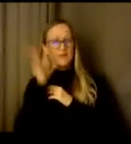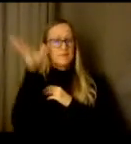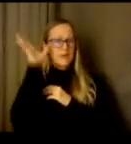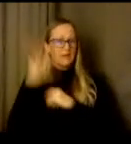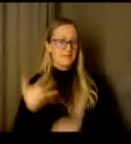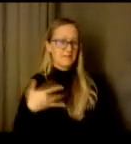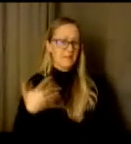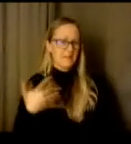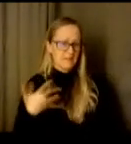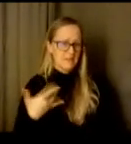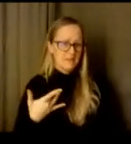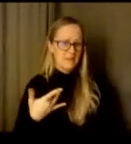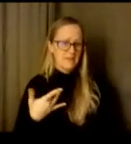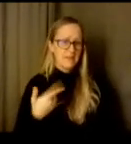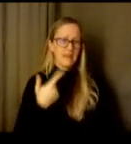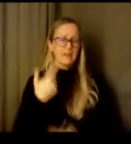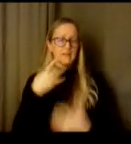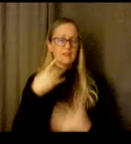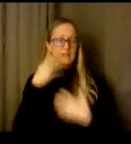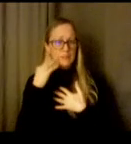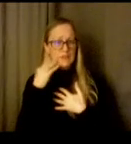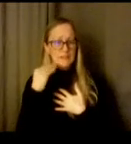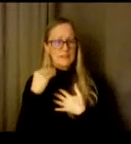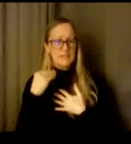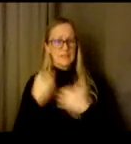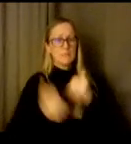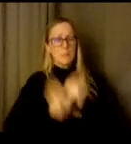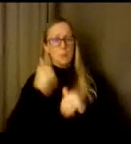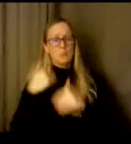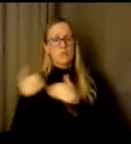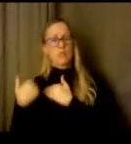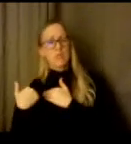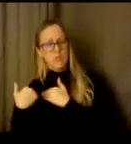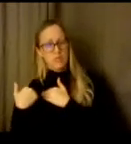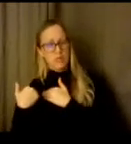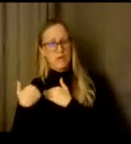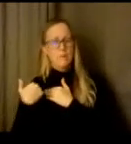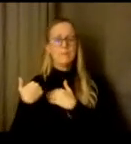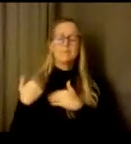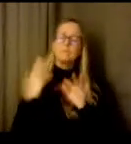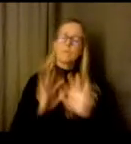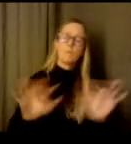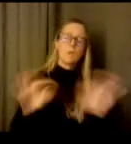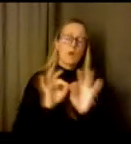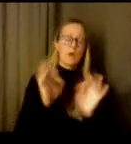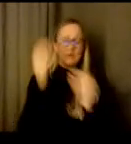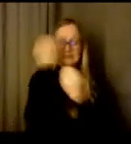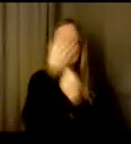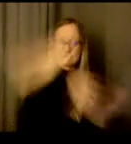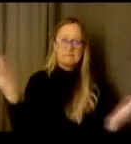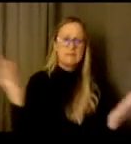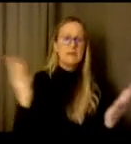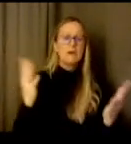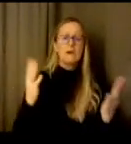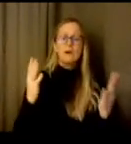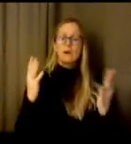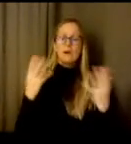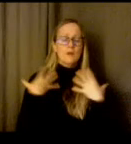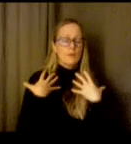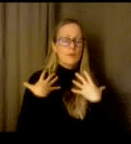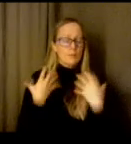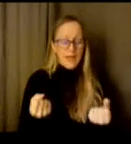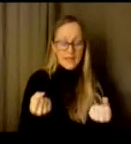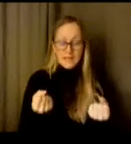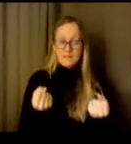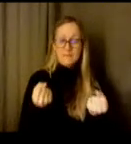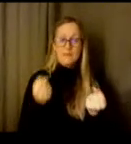brunt of this and um I just what I want to sort of communicate is that just to being brave and courageous and reaching out